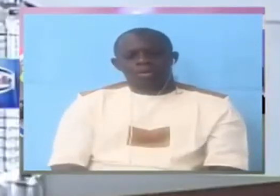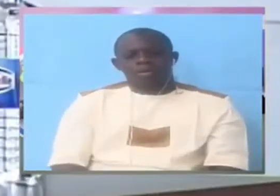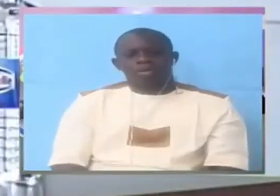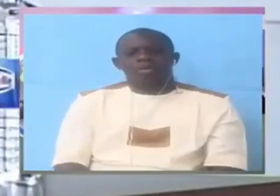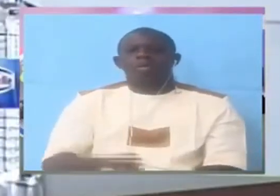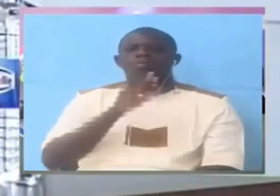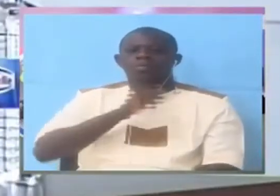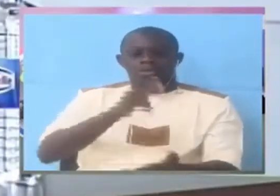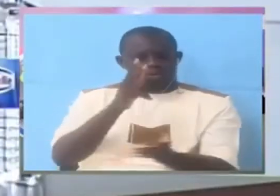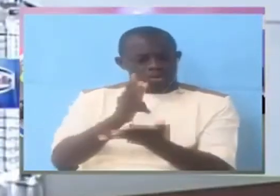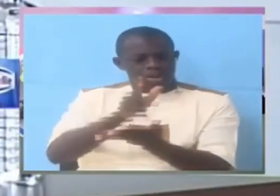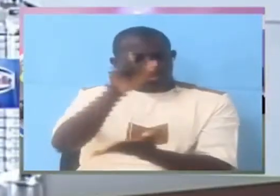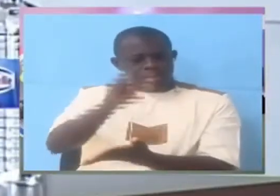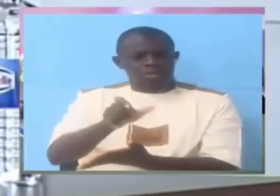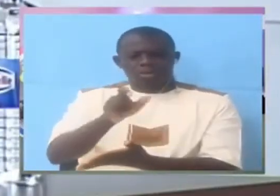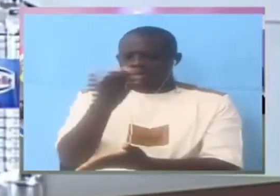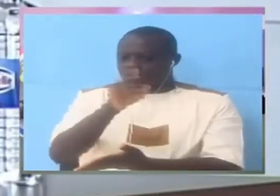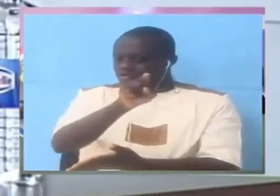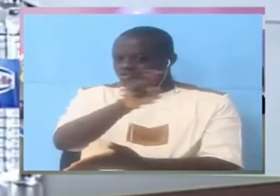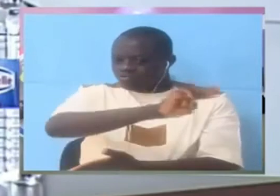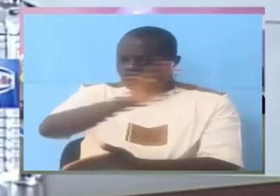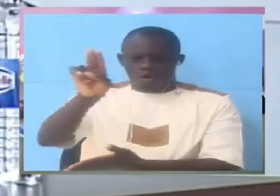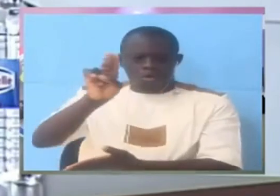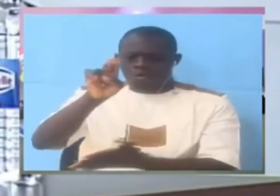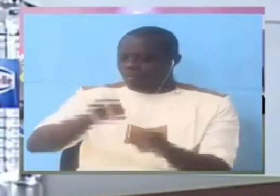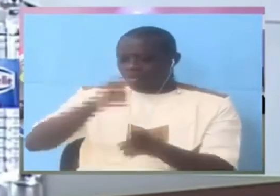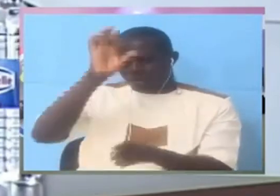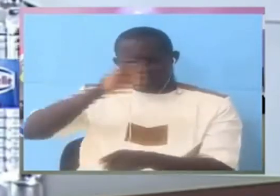maybe you're not getting me but I'm getting you Mr.